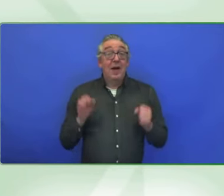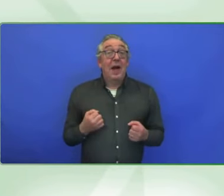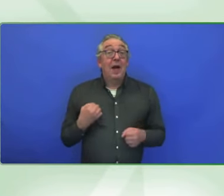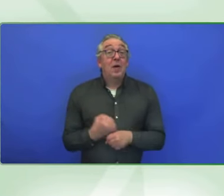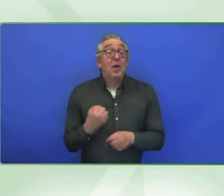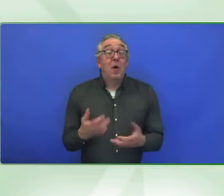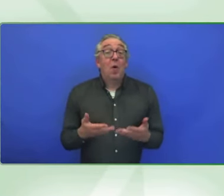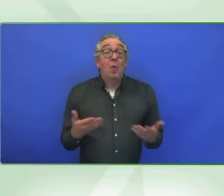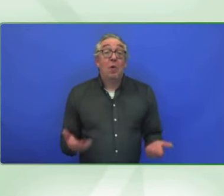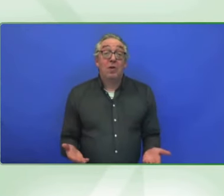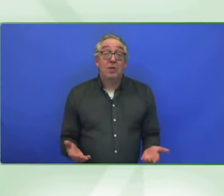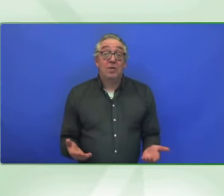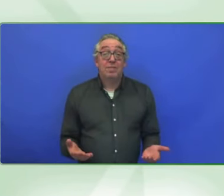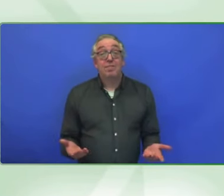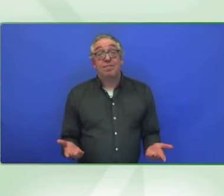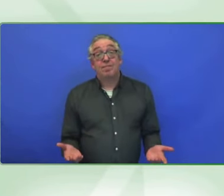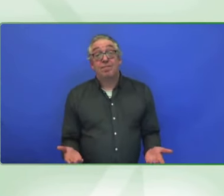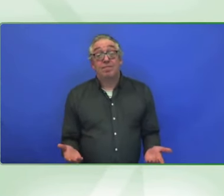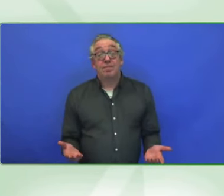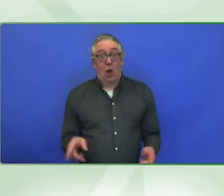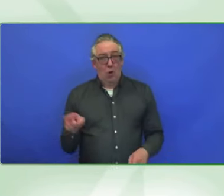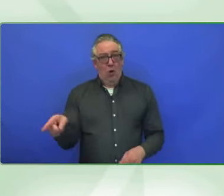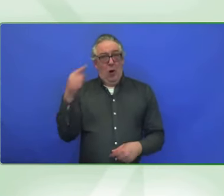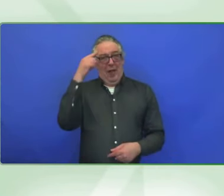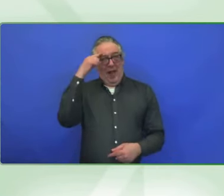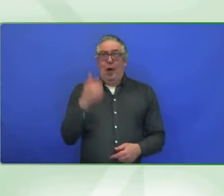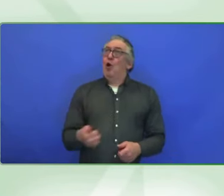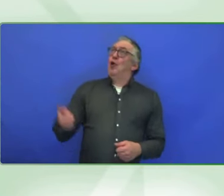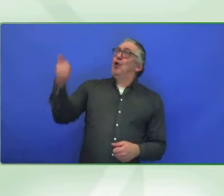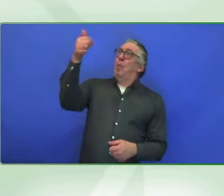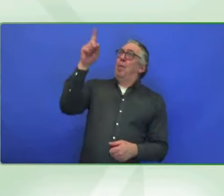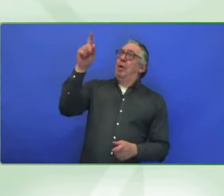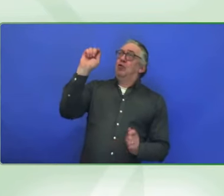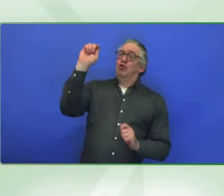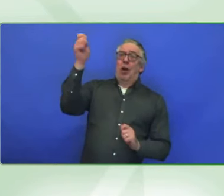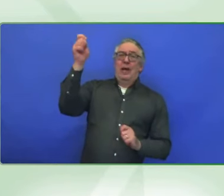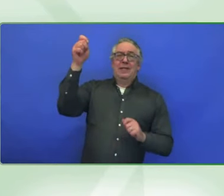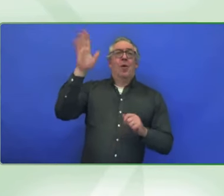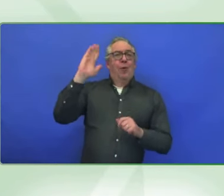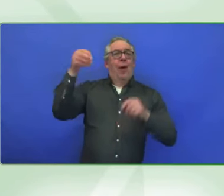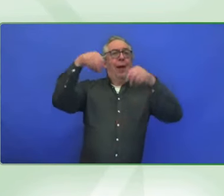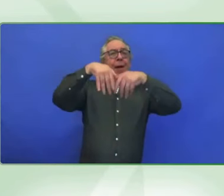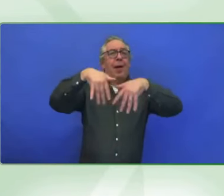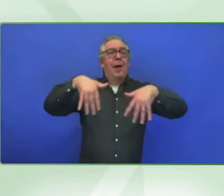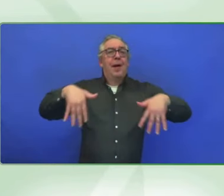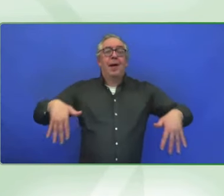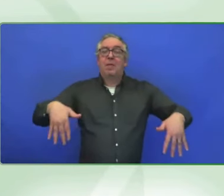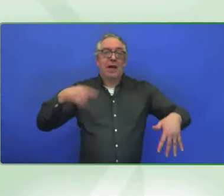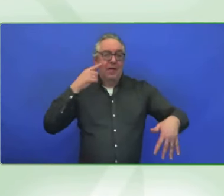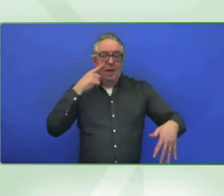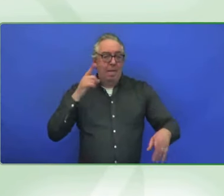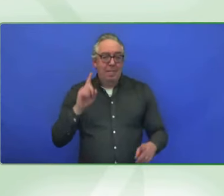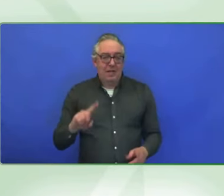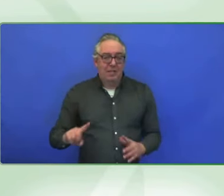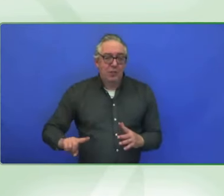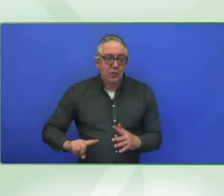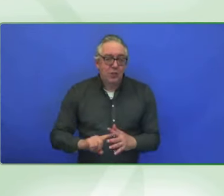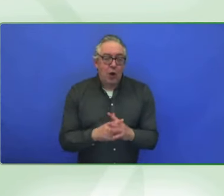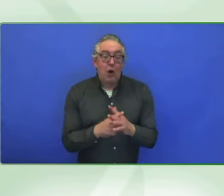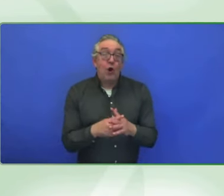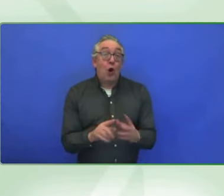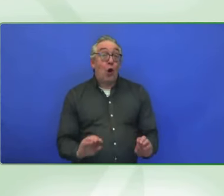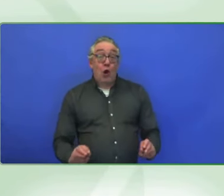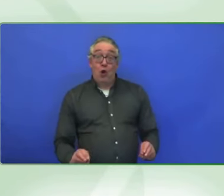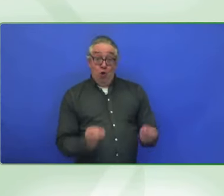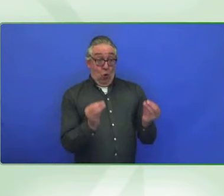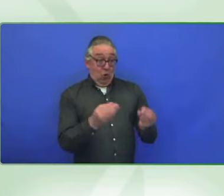it's, it's dangerous. Um, but I think we need to start looking at what we can do when it comes to the younger, the younger generation. What can we do